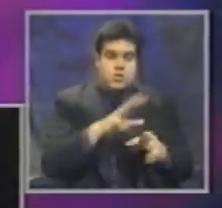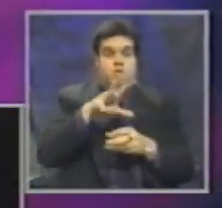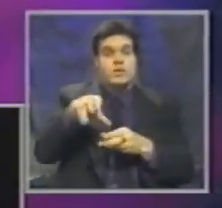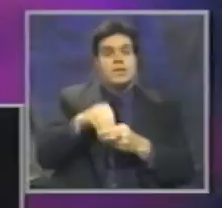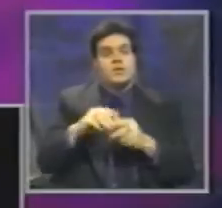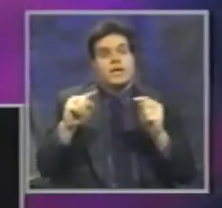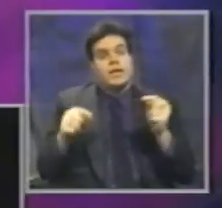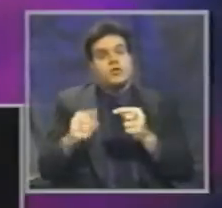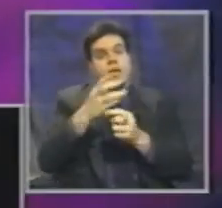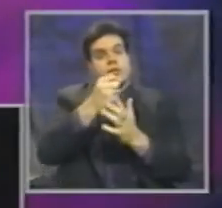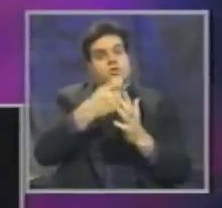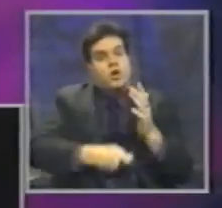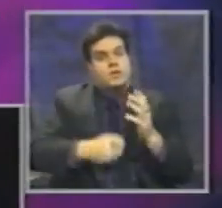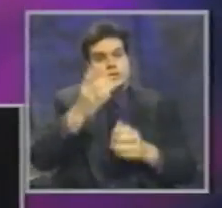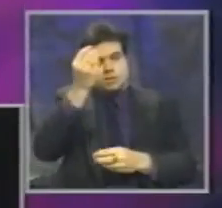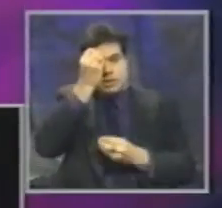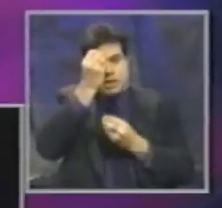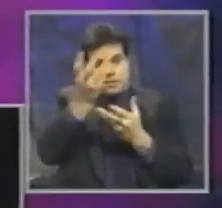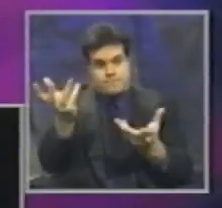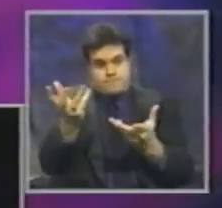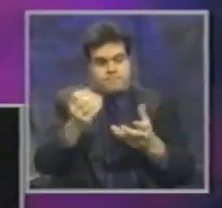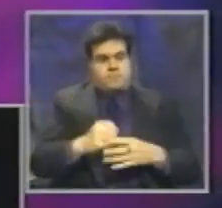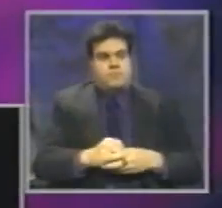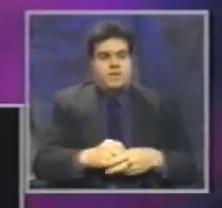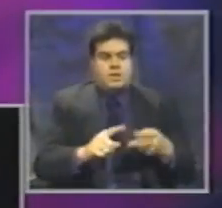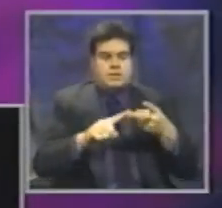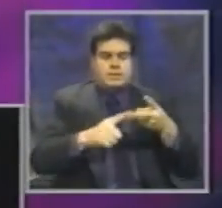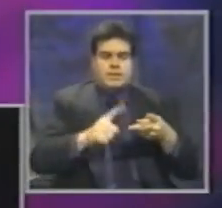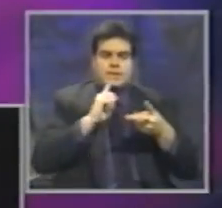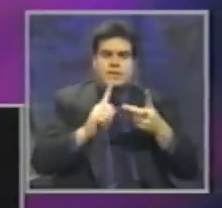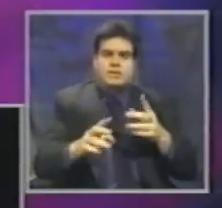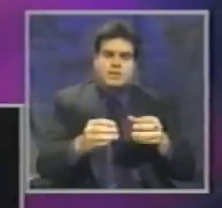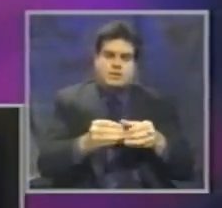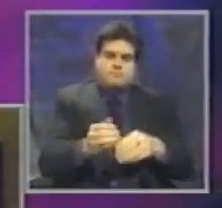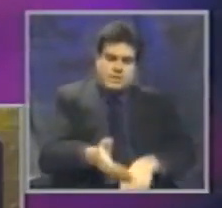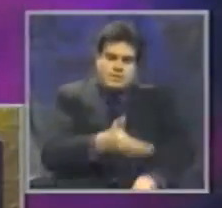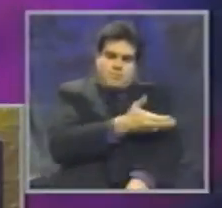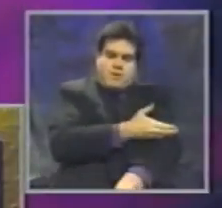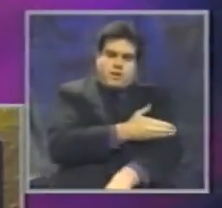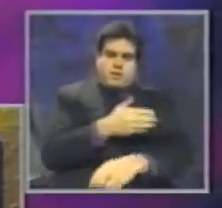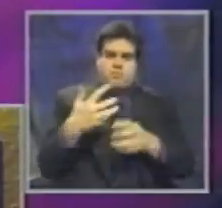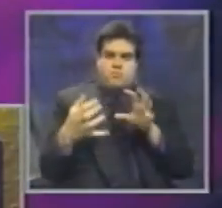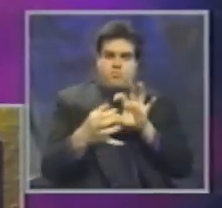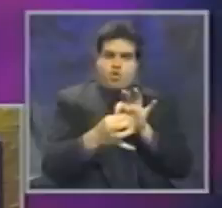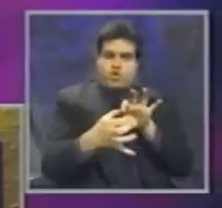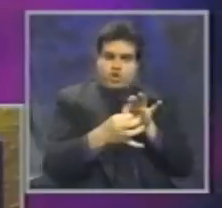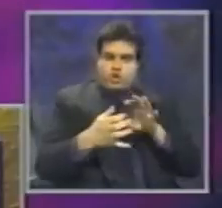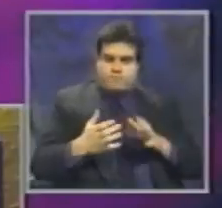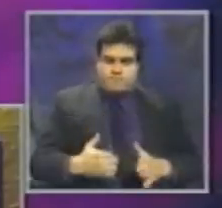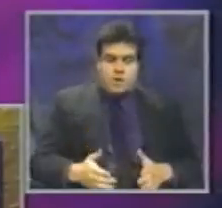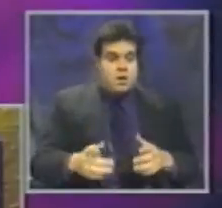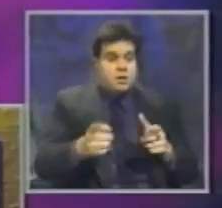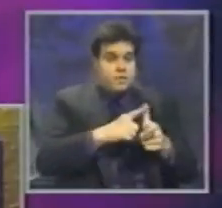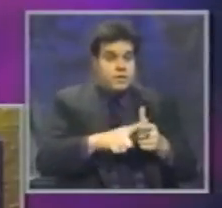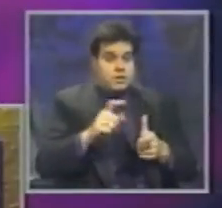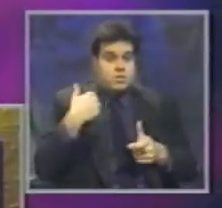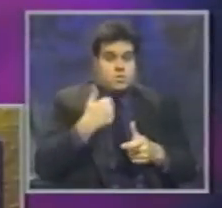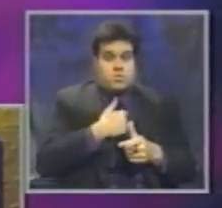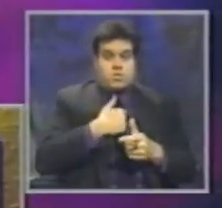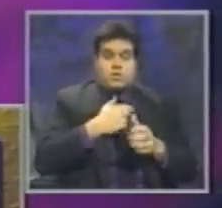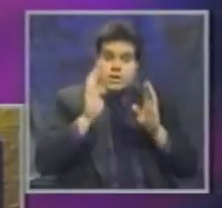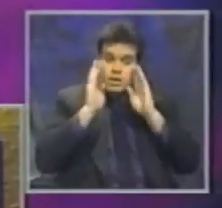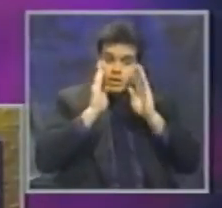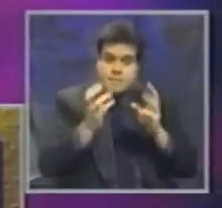and cost data. Second is expanded partnerships. Now, progress to date can be partially attributed to the many dedicated